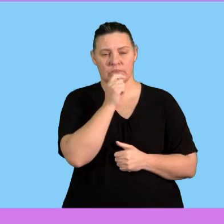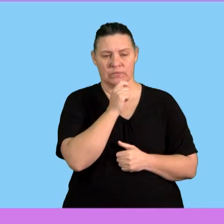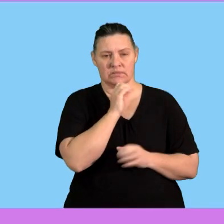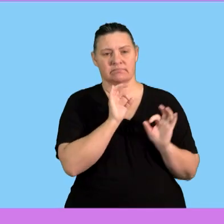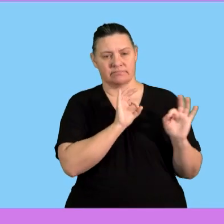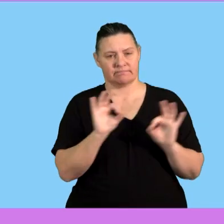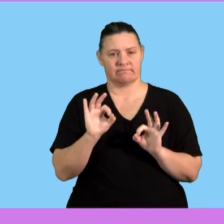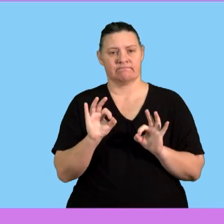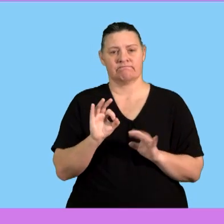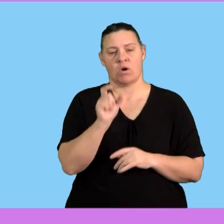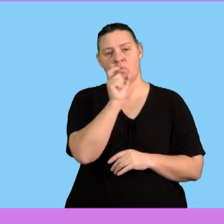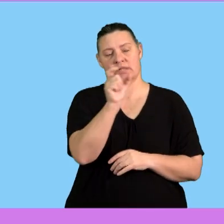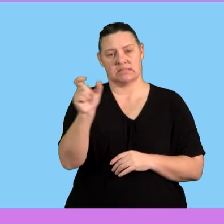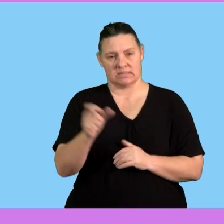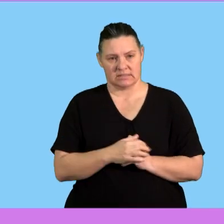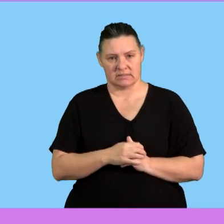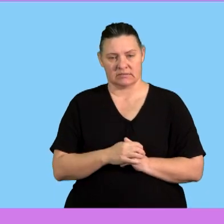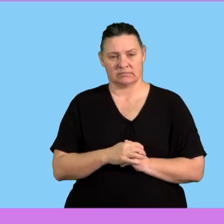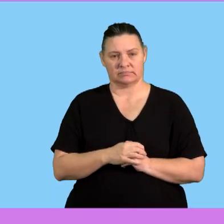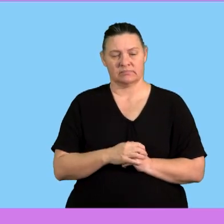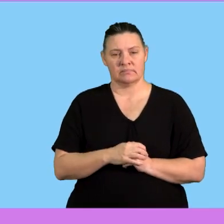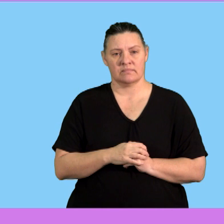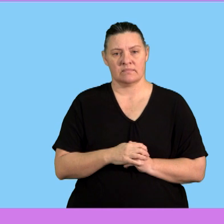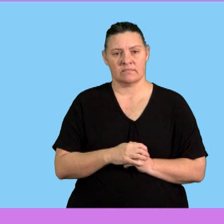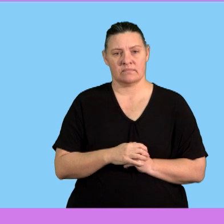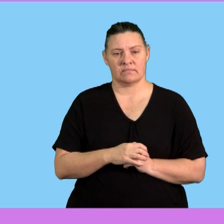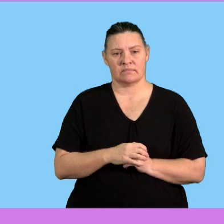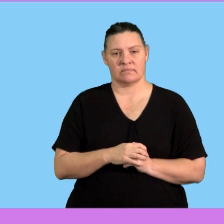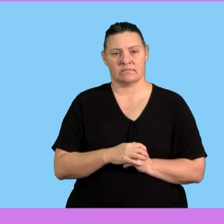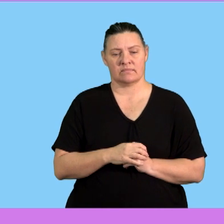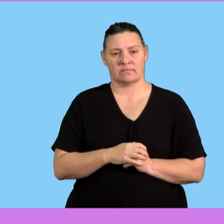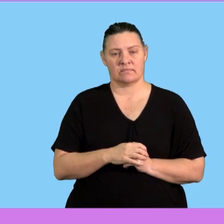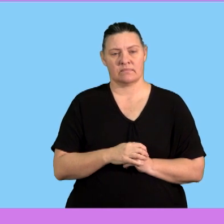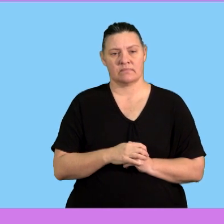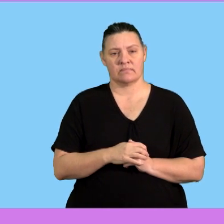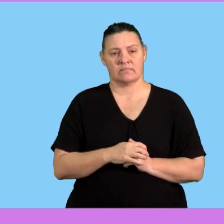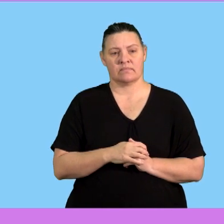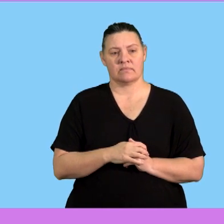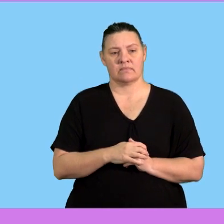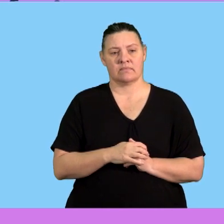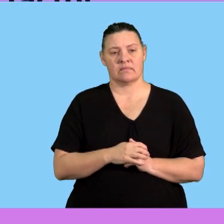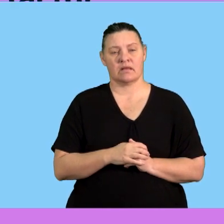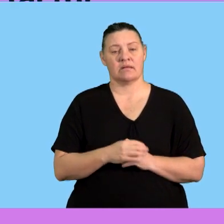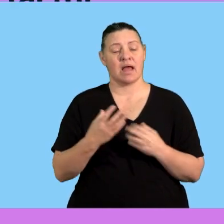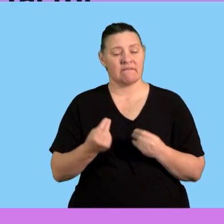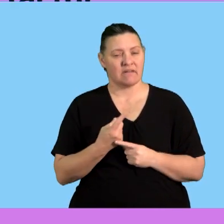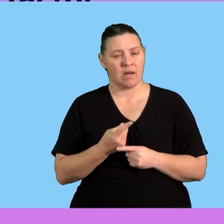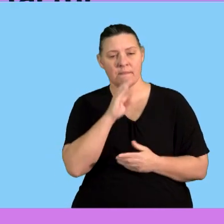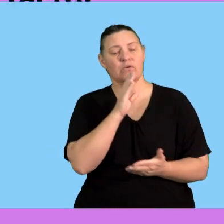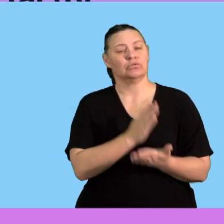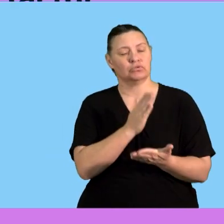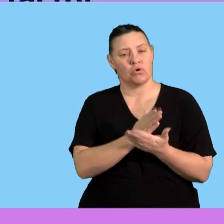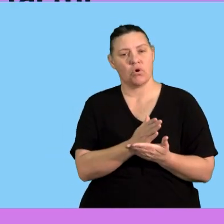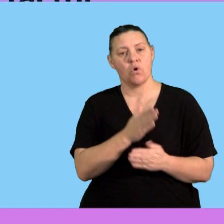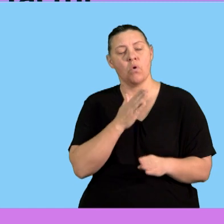appropriate appropriate terminology right appropriate word that goes with our subject and then I've indicated here